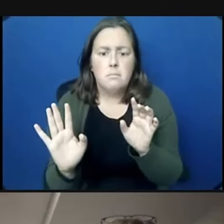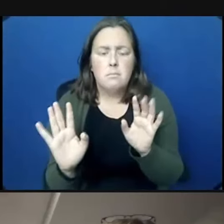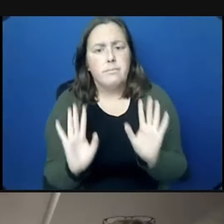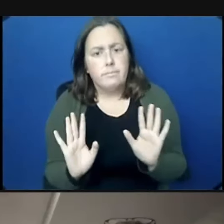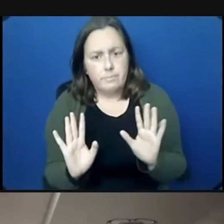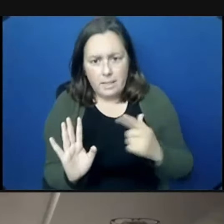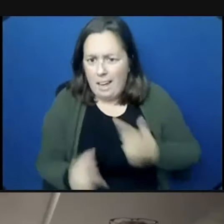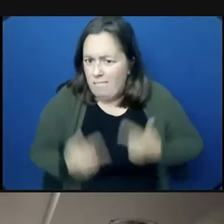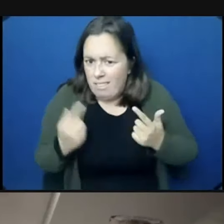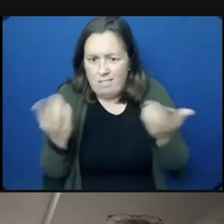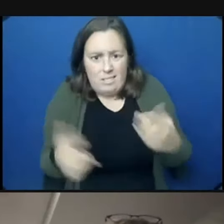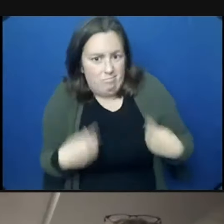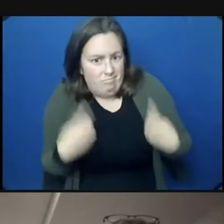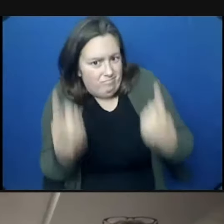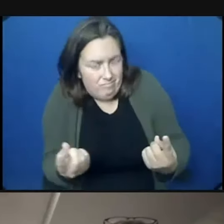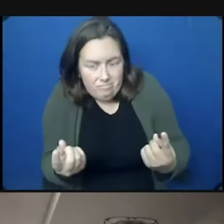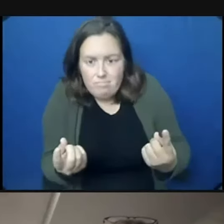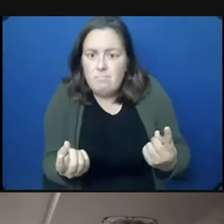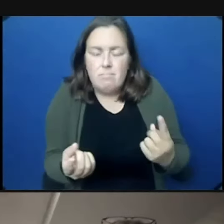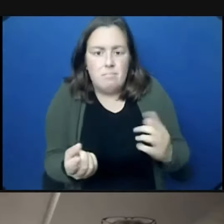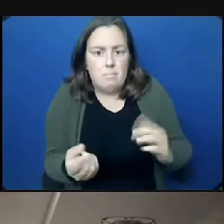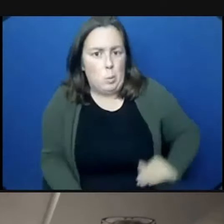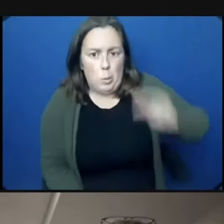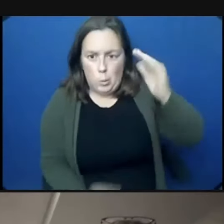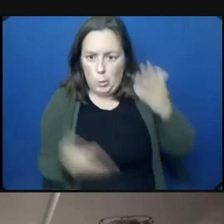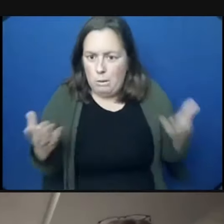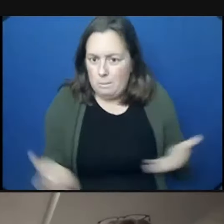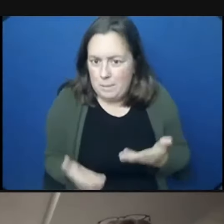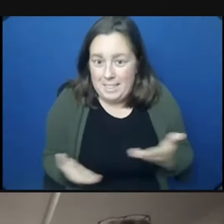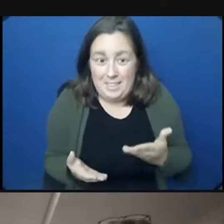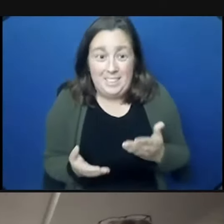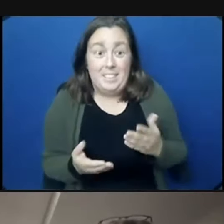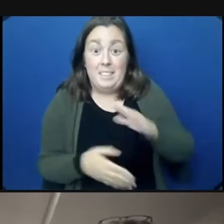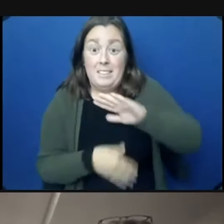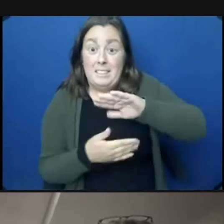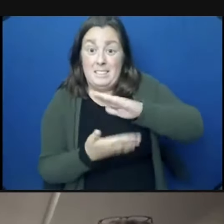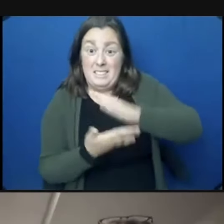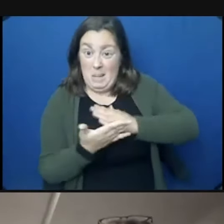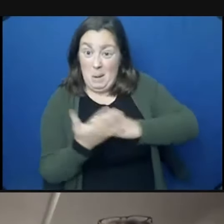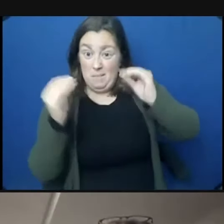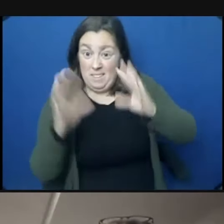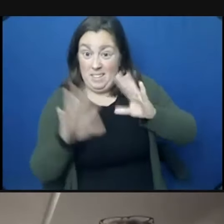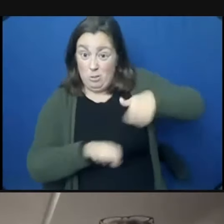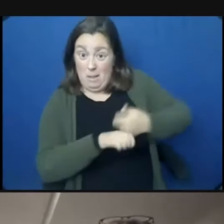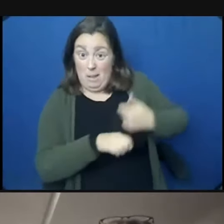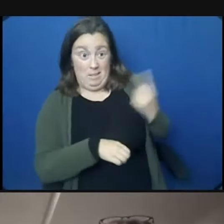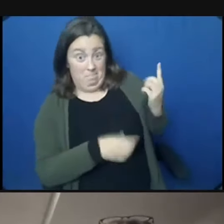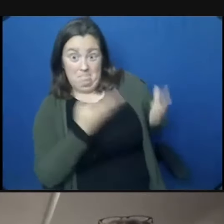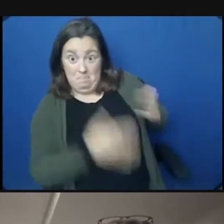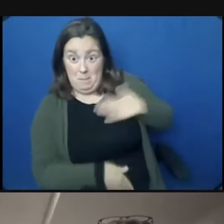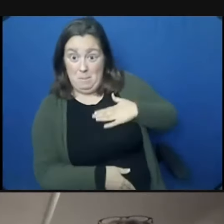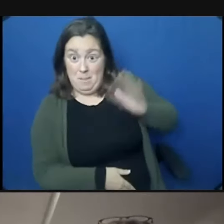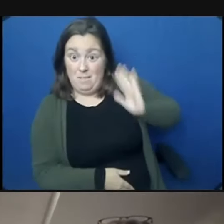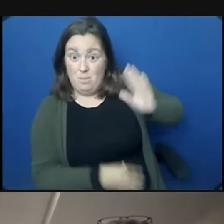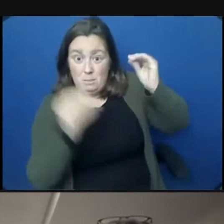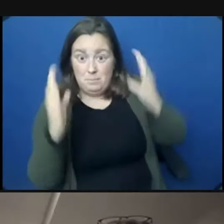As I do know my entire life, I've probably been educated behind, with some teachers behind me. How often I've graduated from Manhattan. I